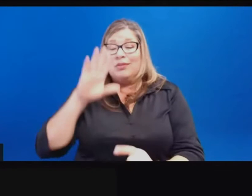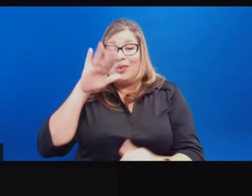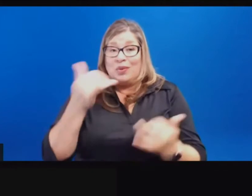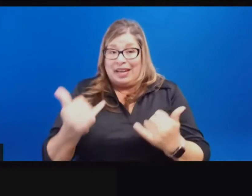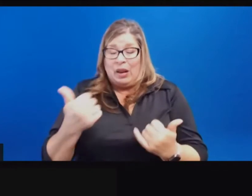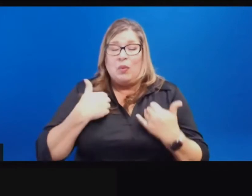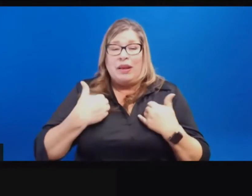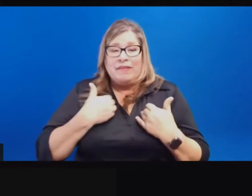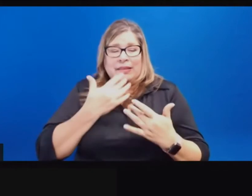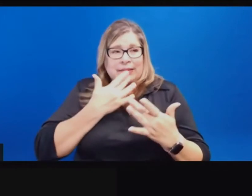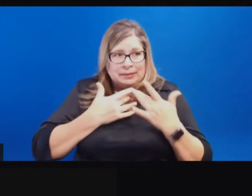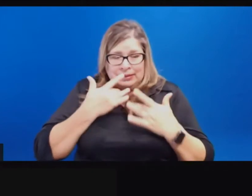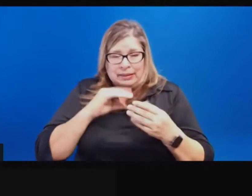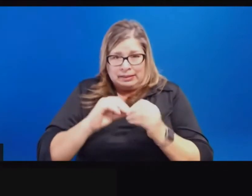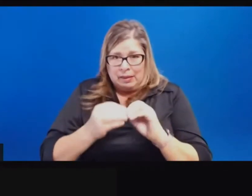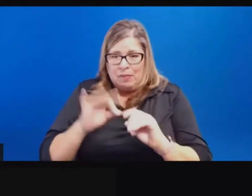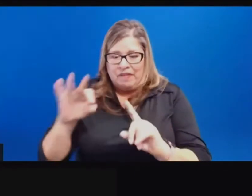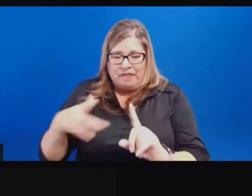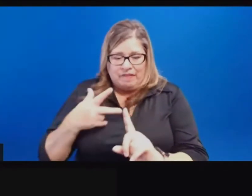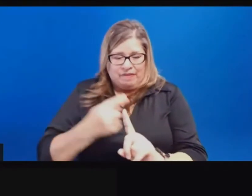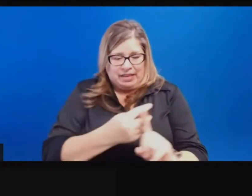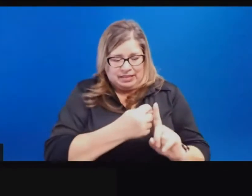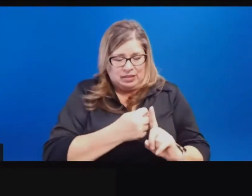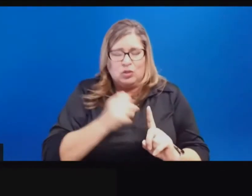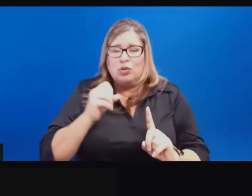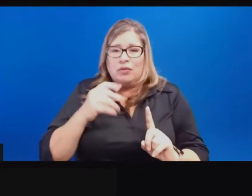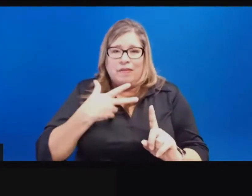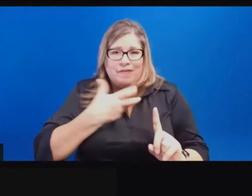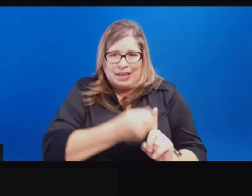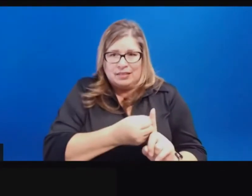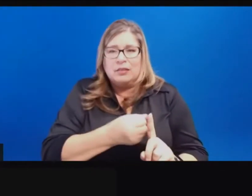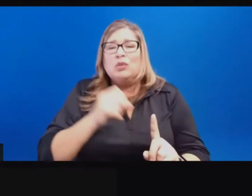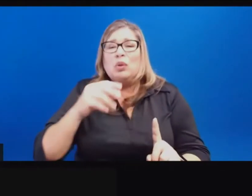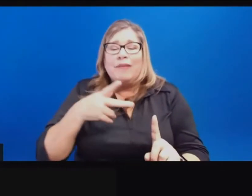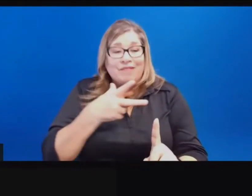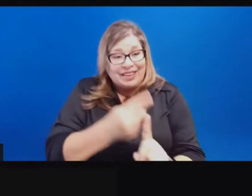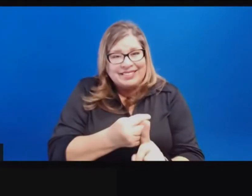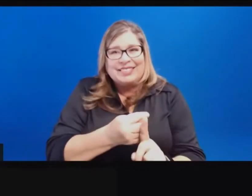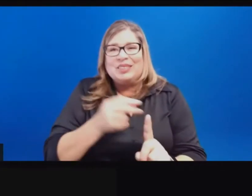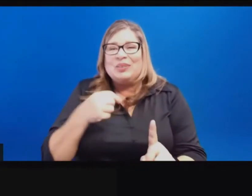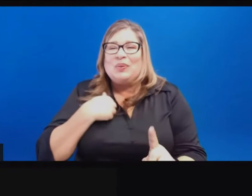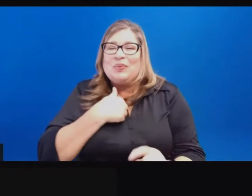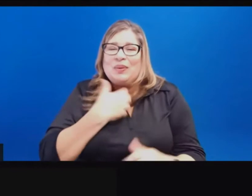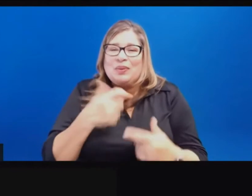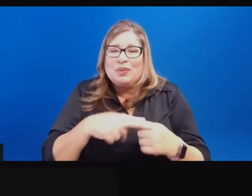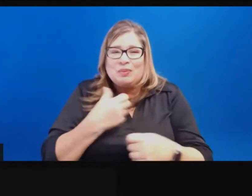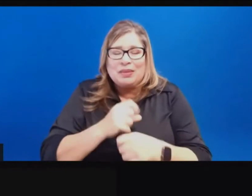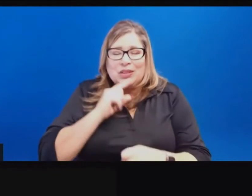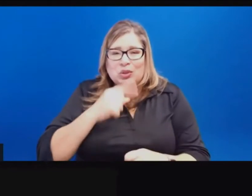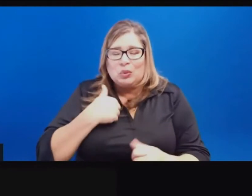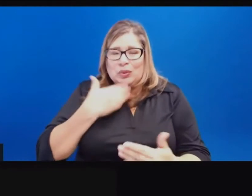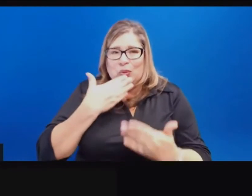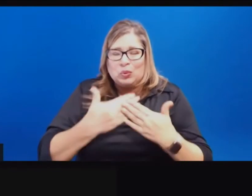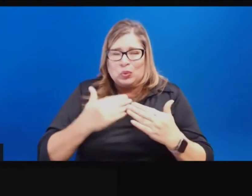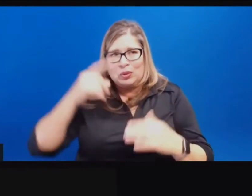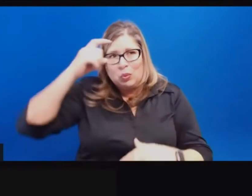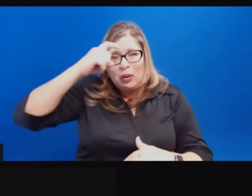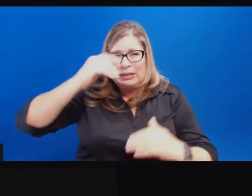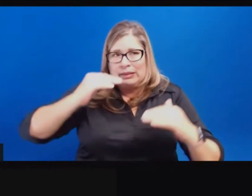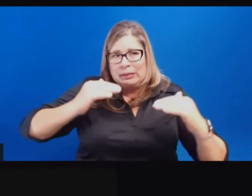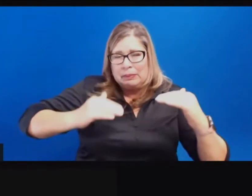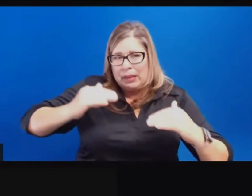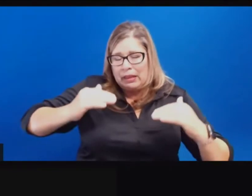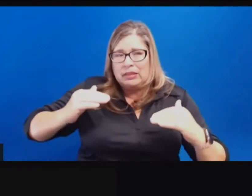we have that balance between risk and exposure and we make sure that vaccines are not just used as a tool to get